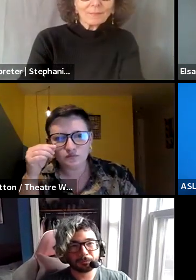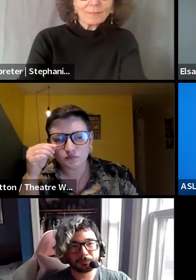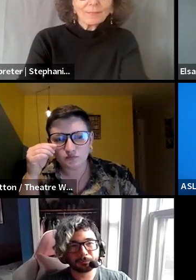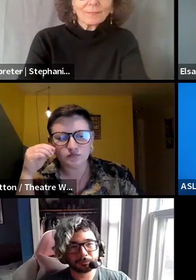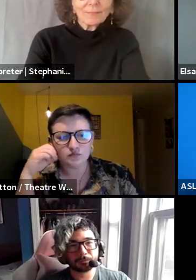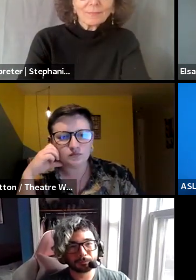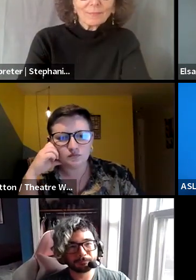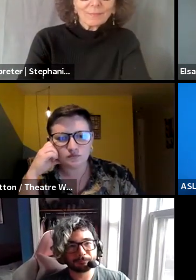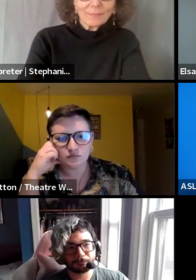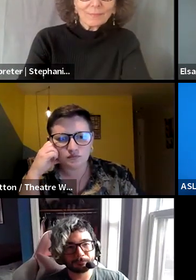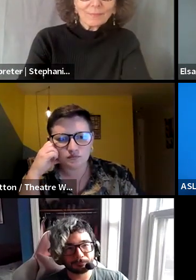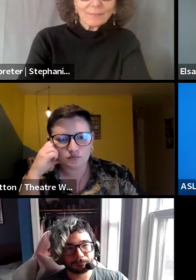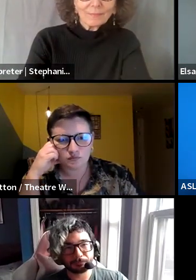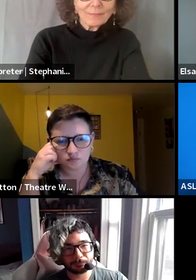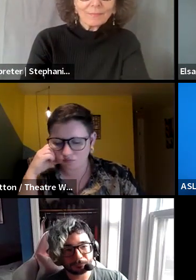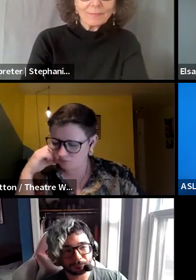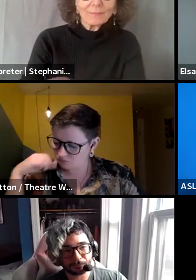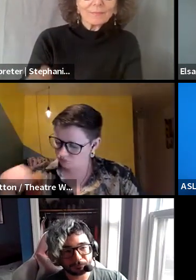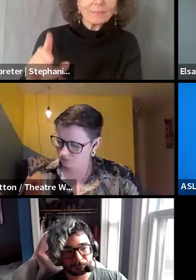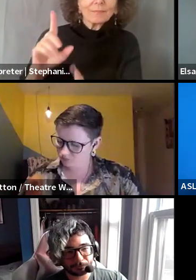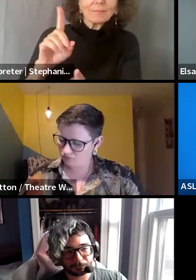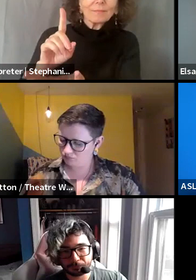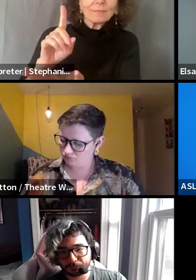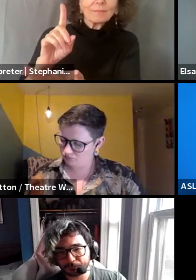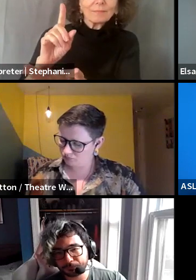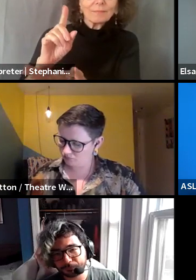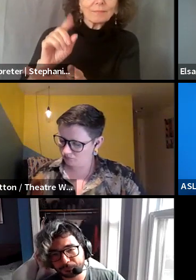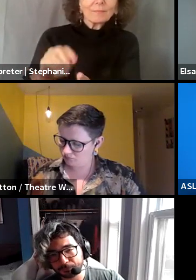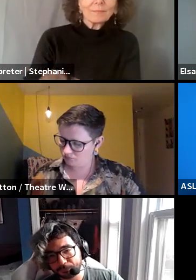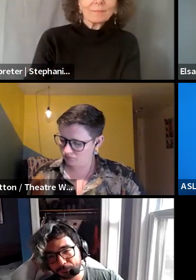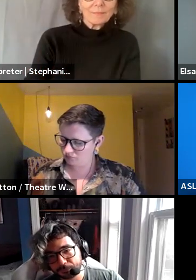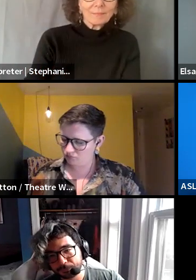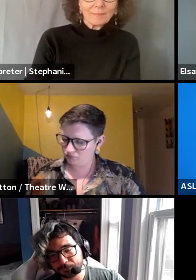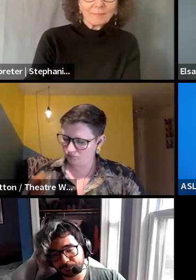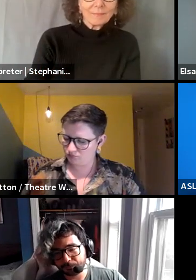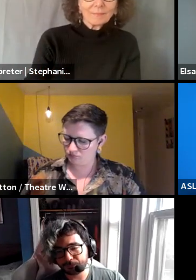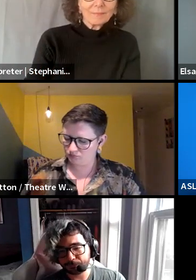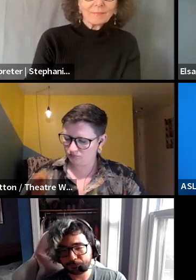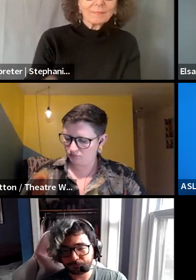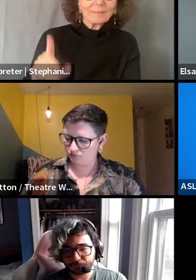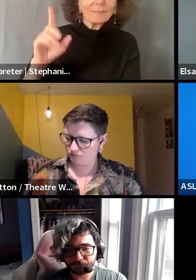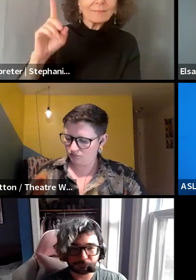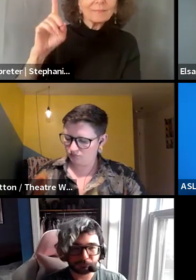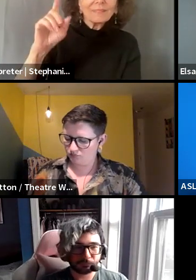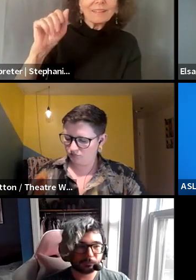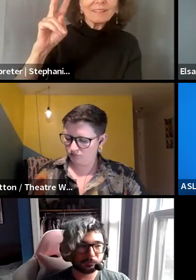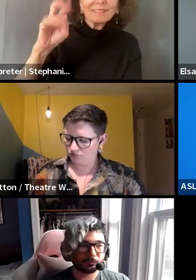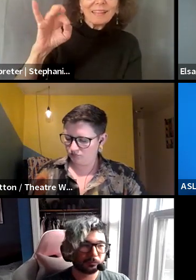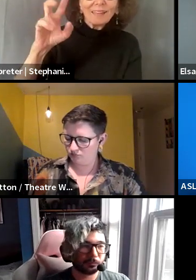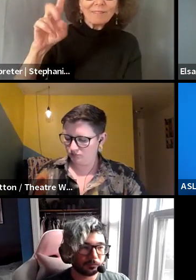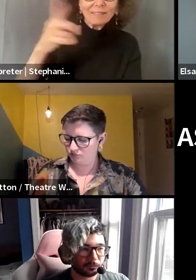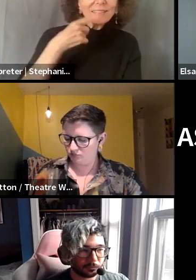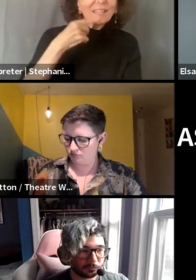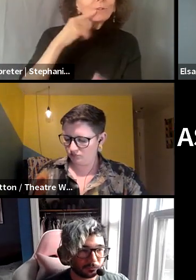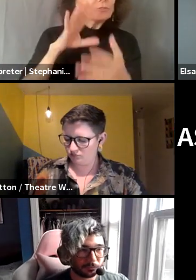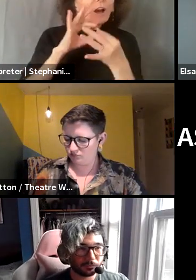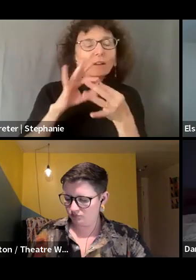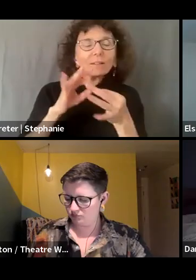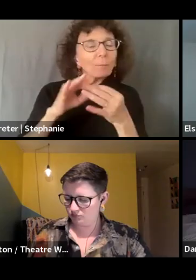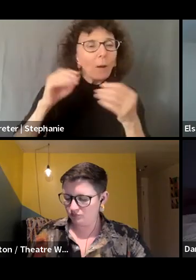like nuances of that. And the amount of times I've had conversations, I think most frequently with designers